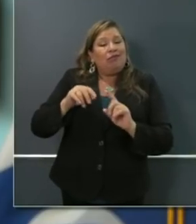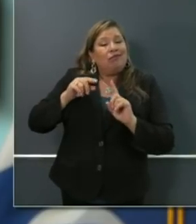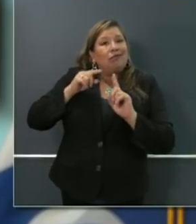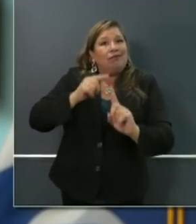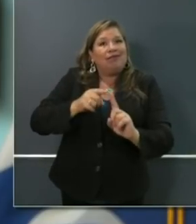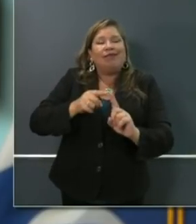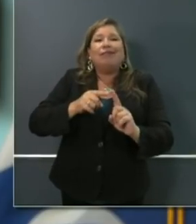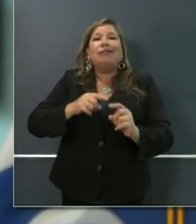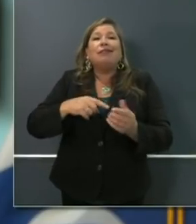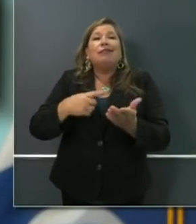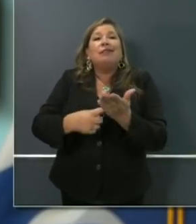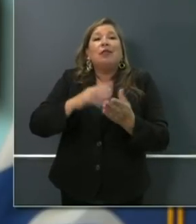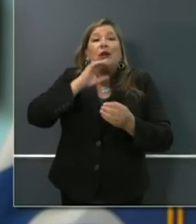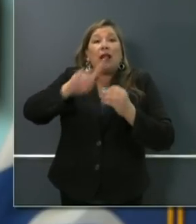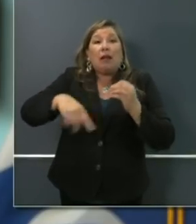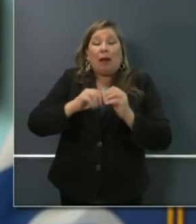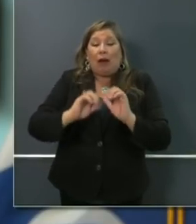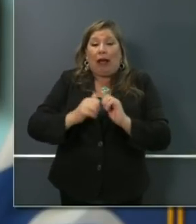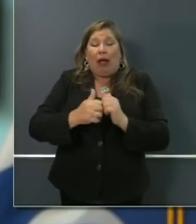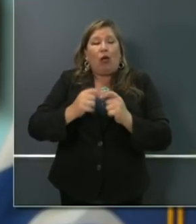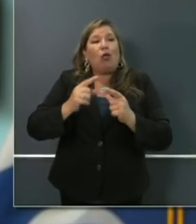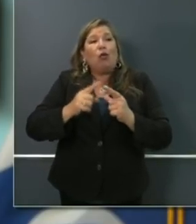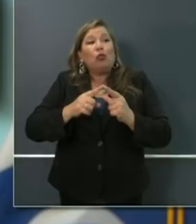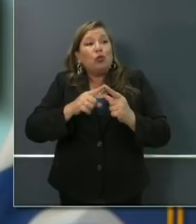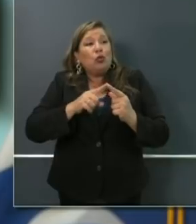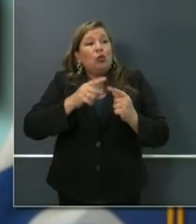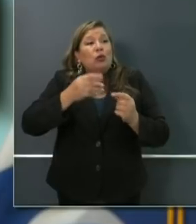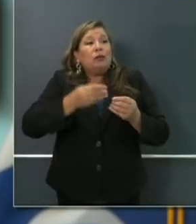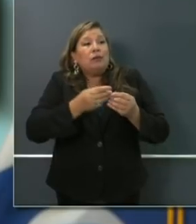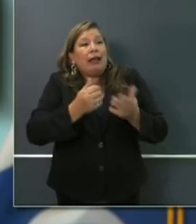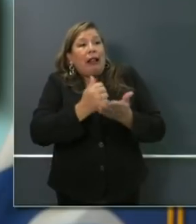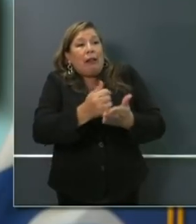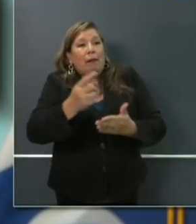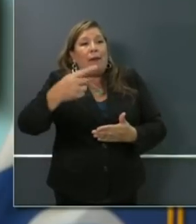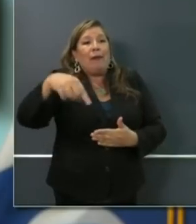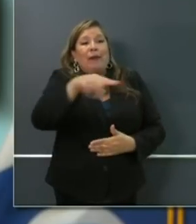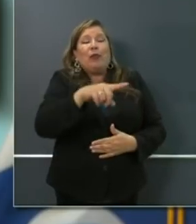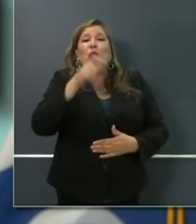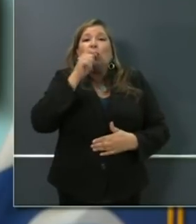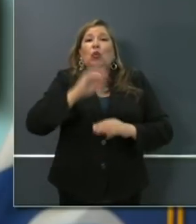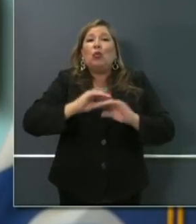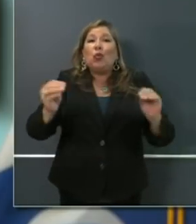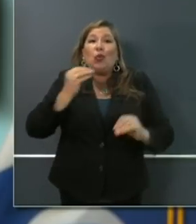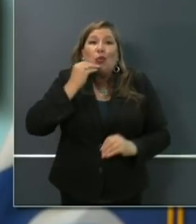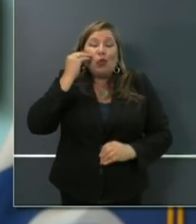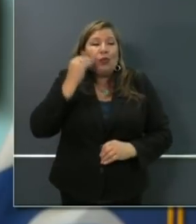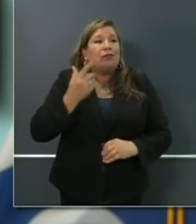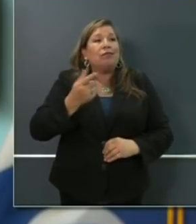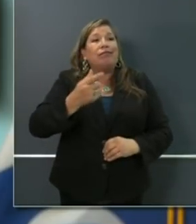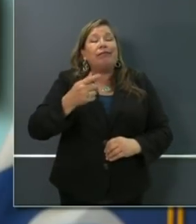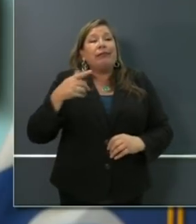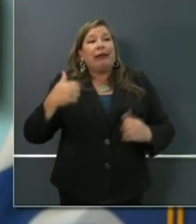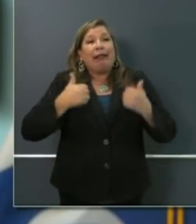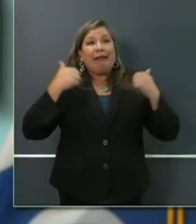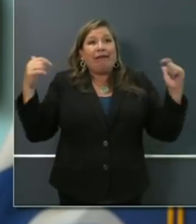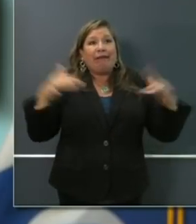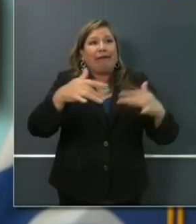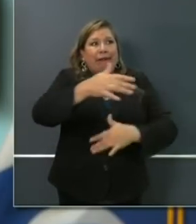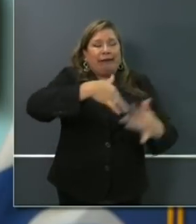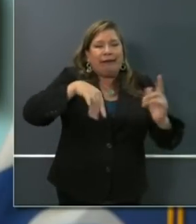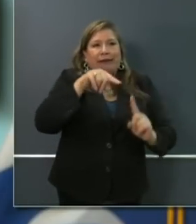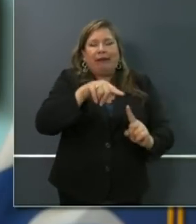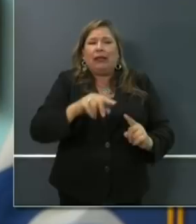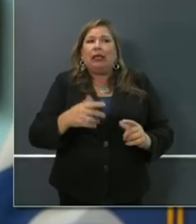uh, our efforts to provide, uh, homes for the homeless, uh, that are in congregate facilities that are otherwise vulnerable to exposure